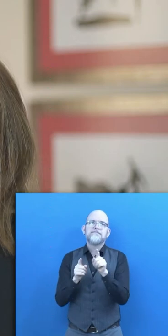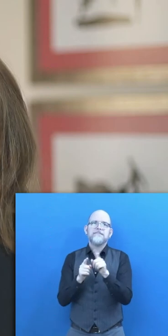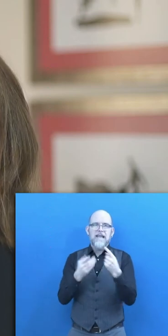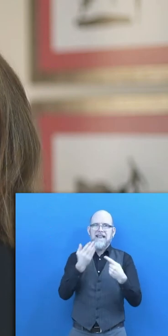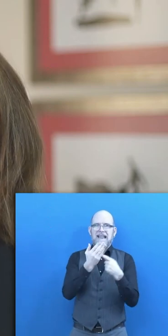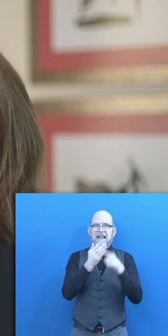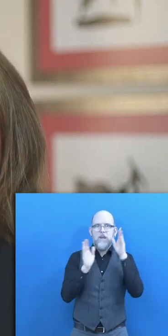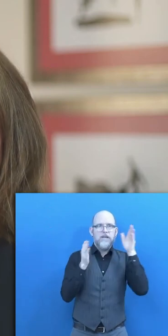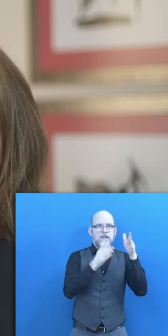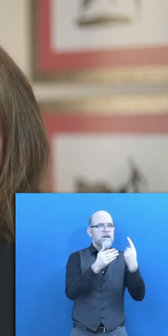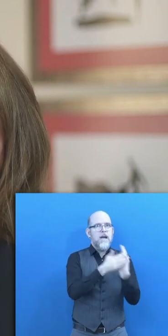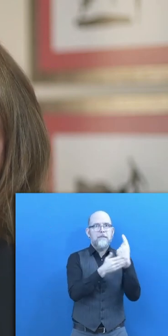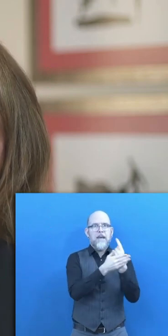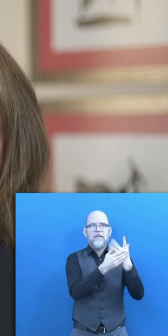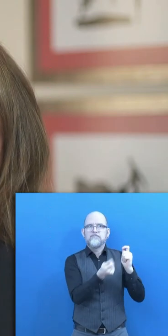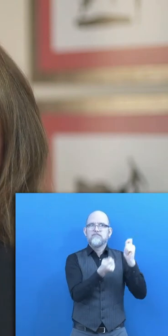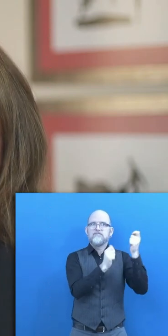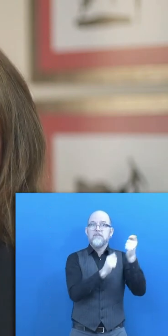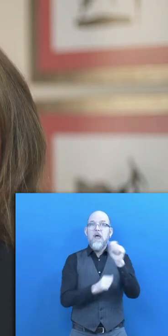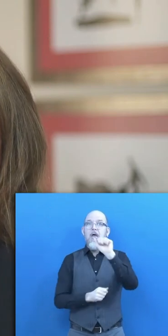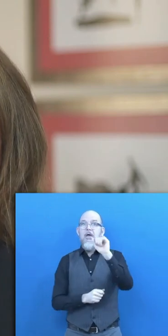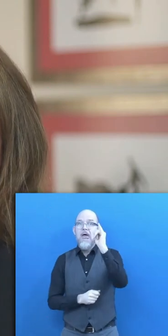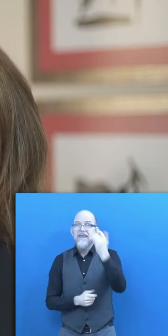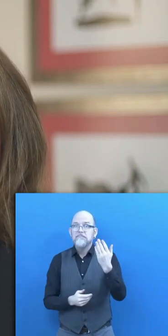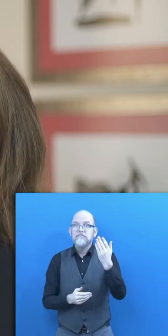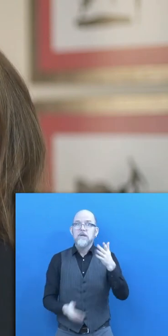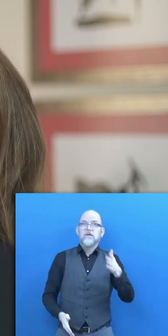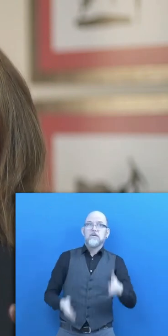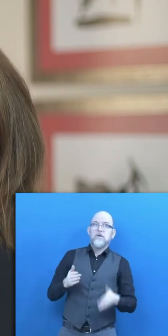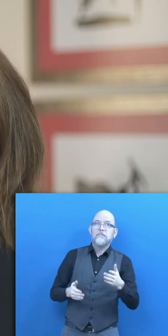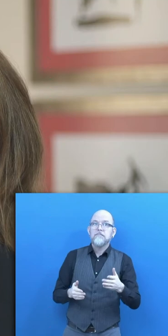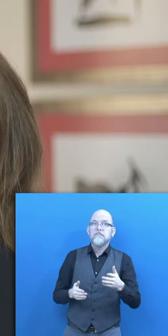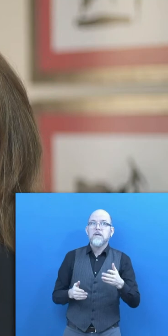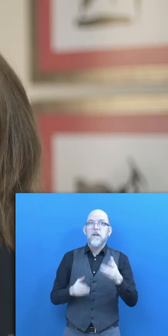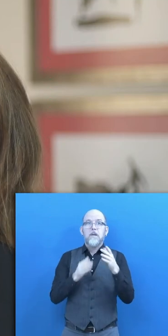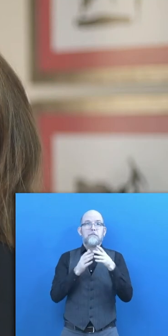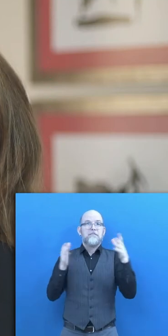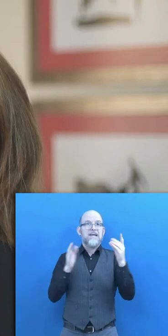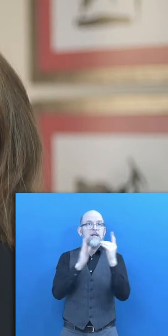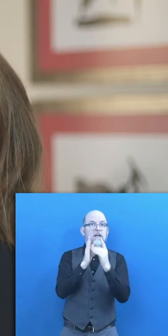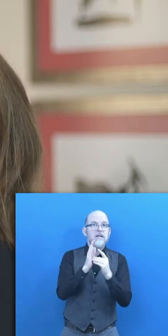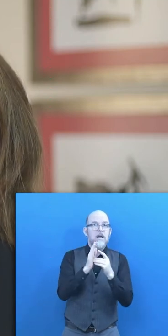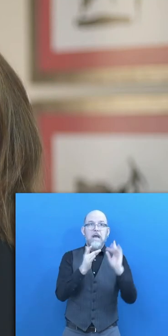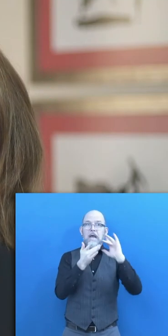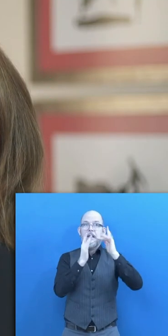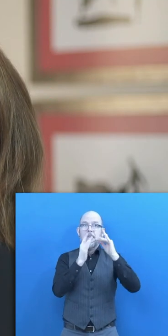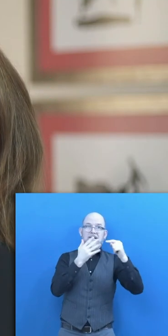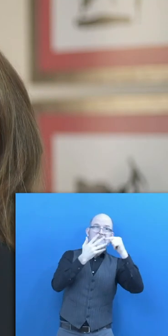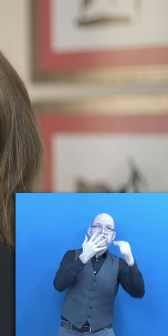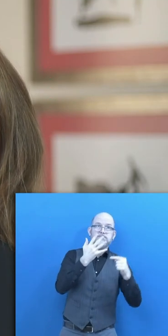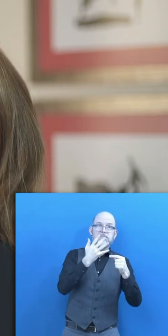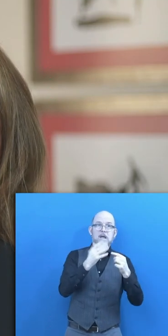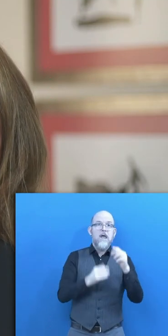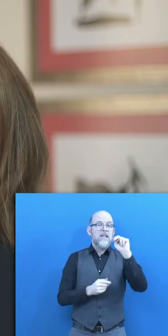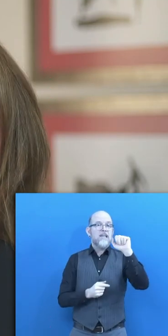various technologies such as artificial intelligence, robotics, robotics, big data, the Internet of